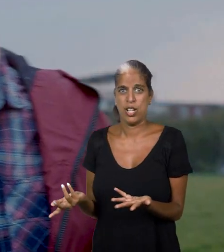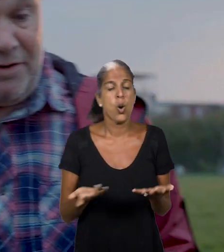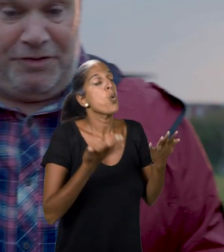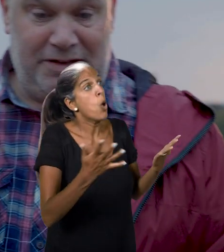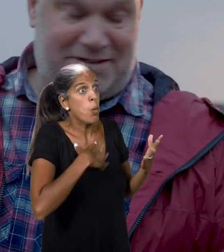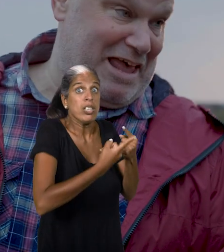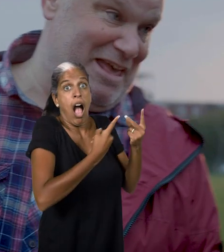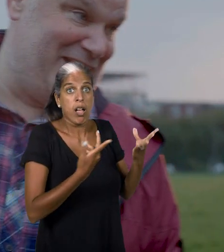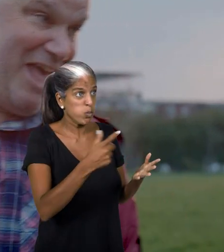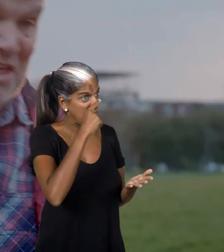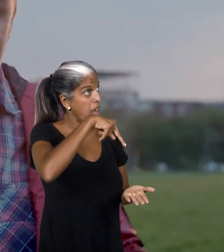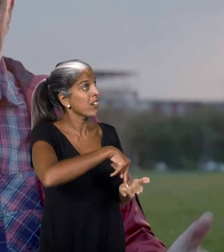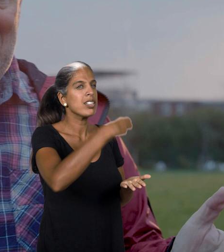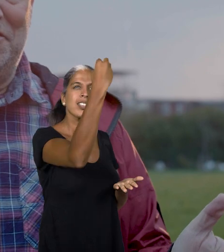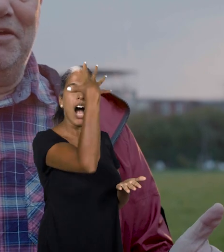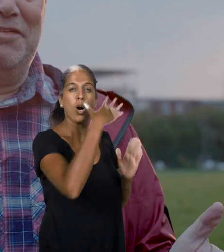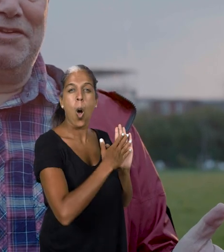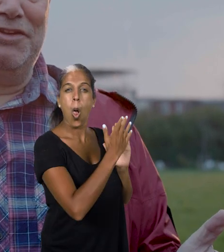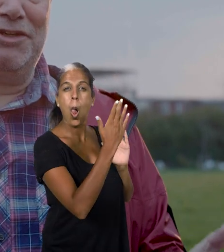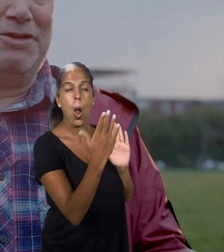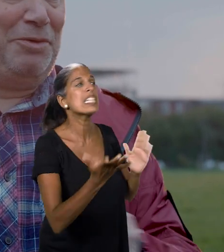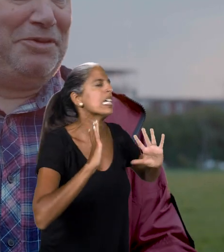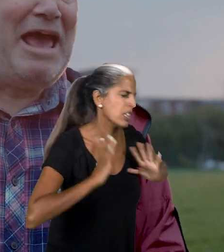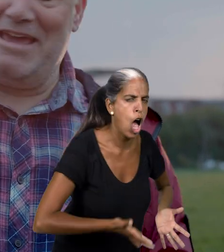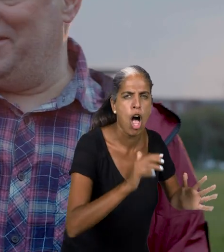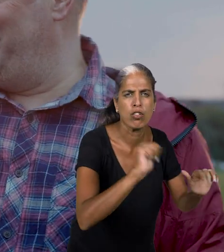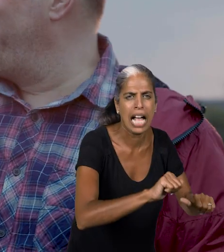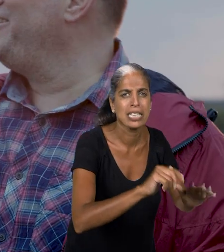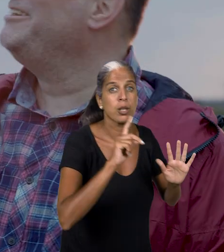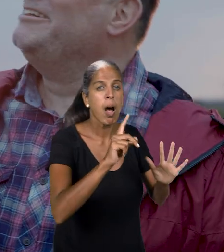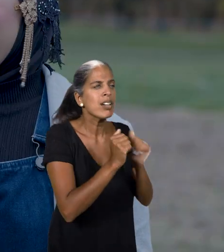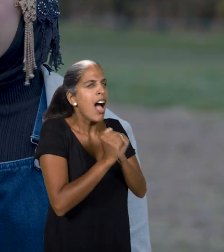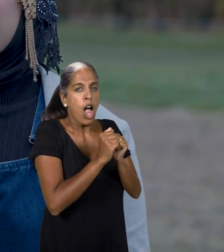Well, as for benefits, you can be outside in the sunshine all day.